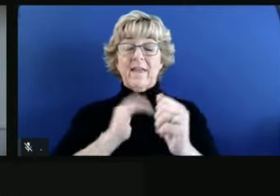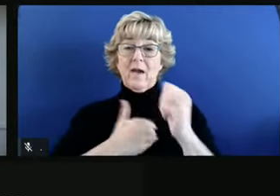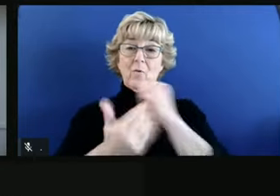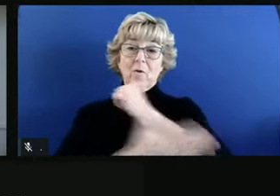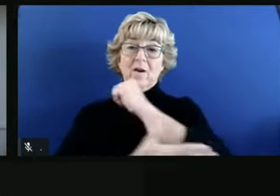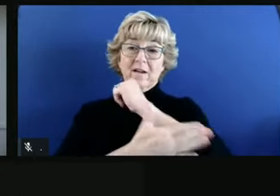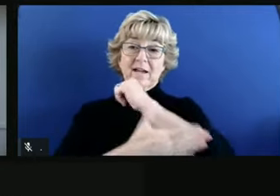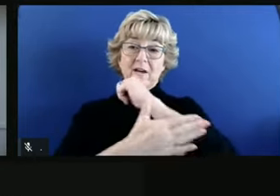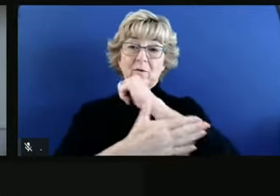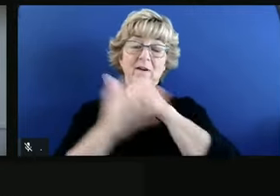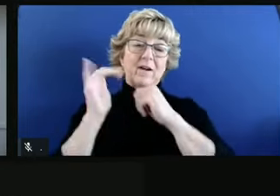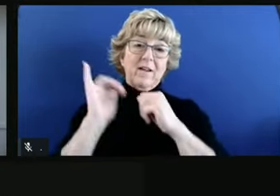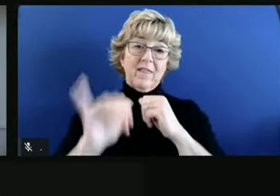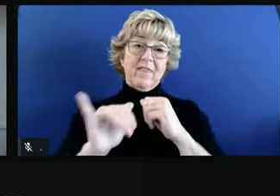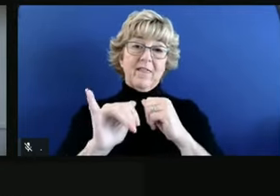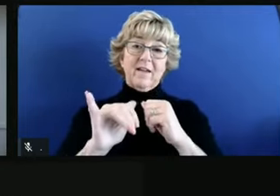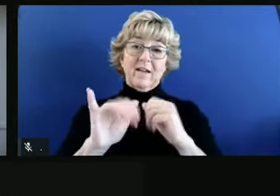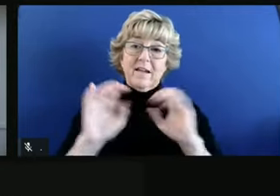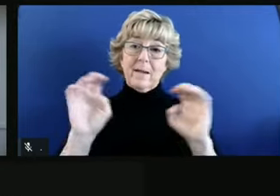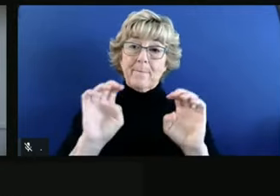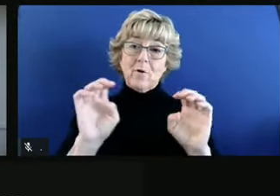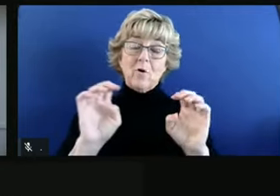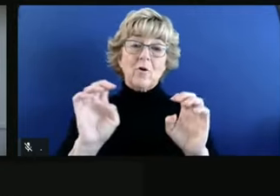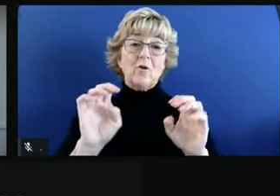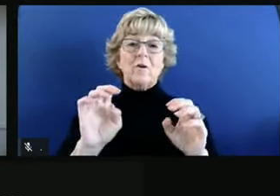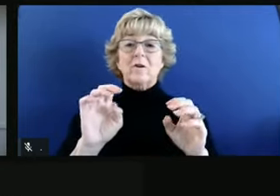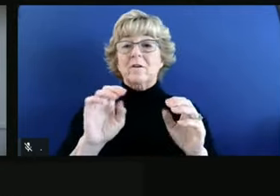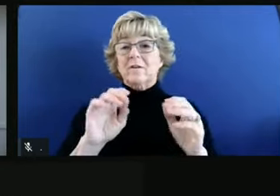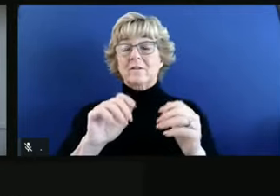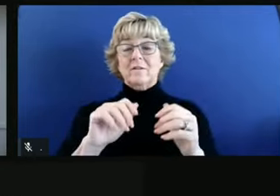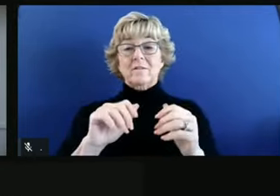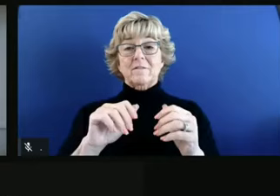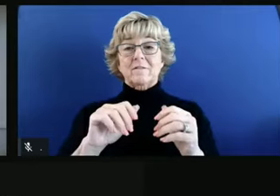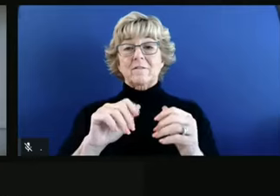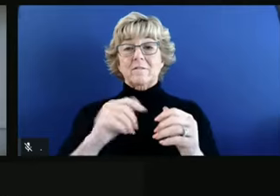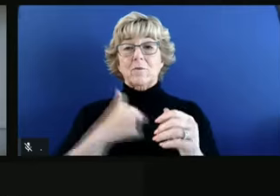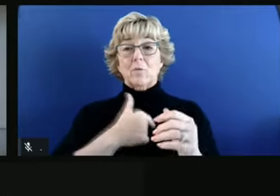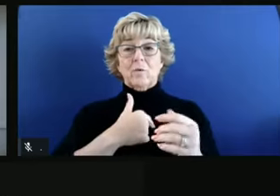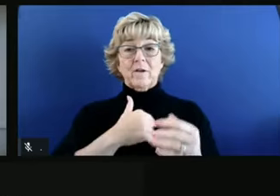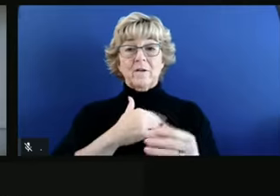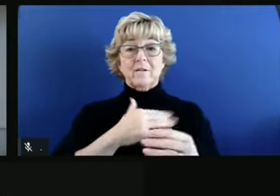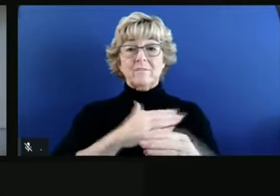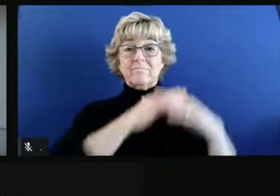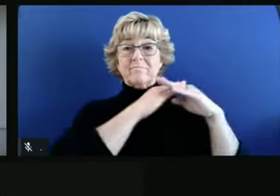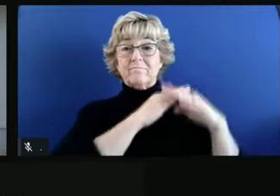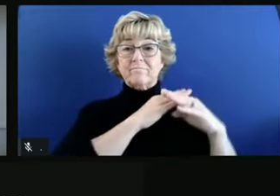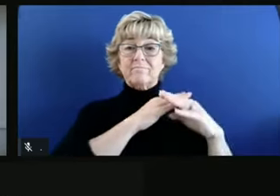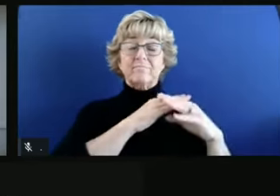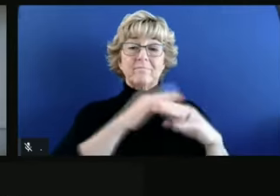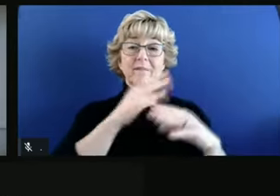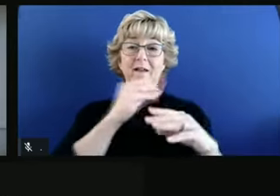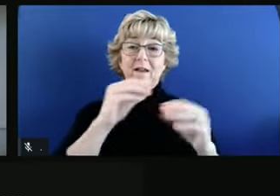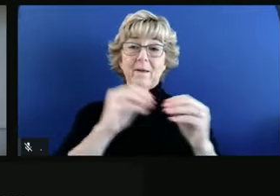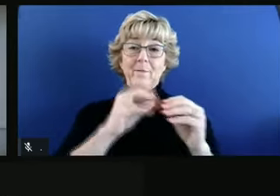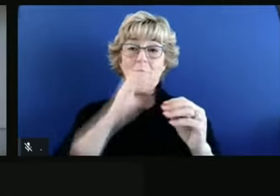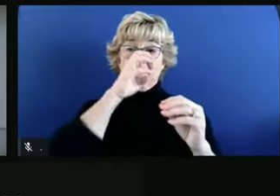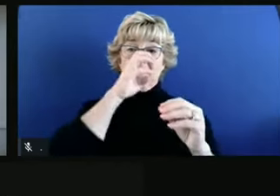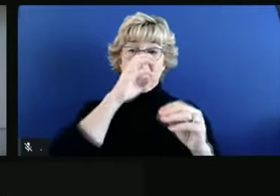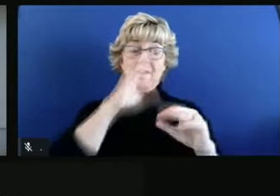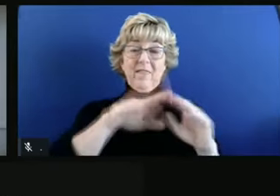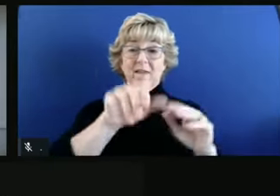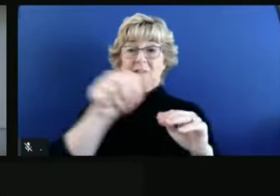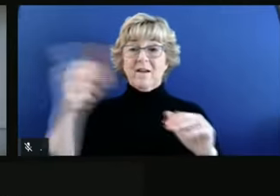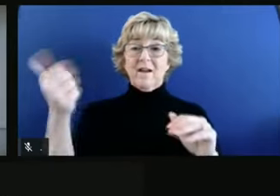sound that emergency alarm, pull that brake sooner than in other states. And I think that's in part because